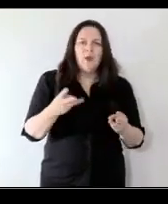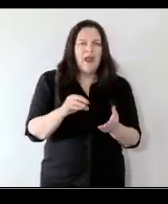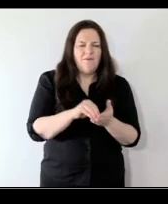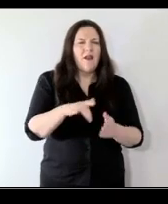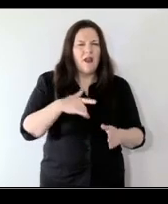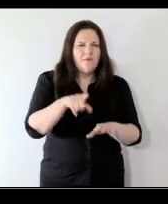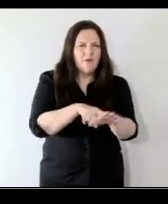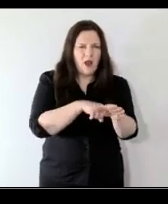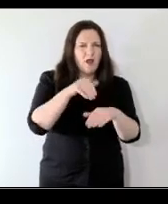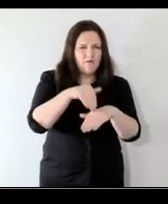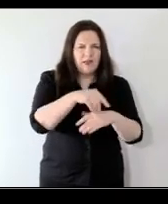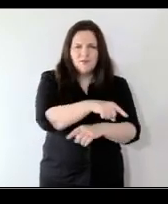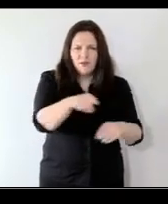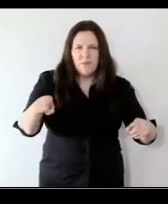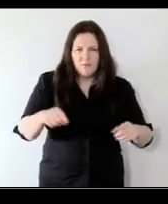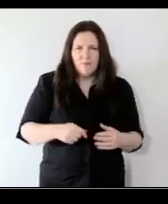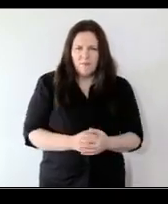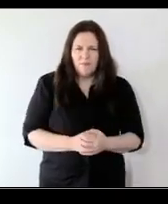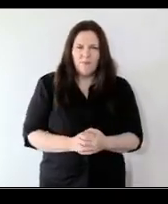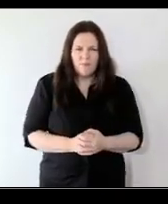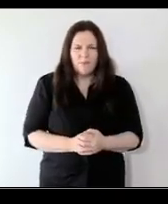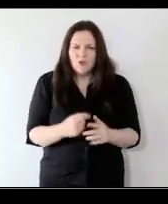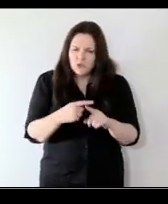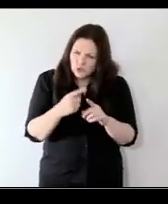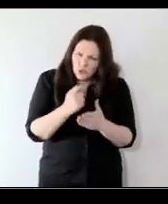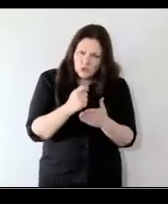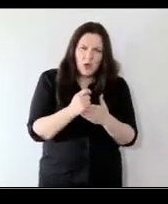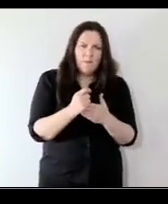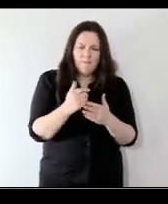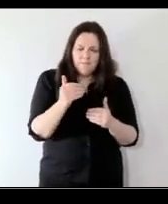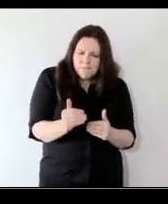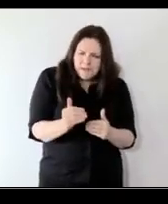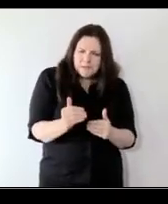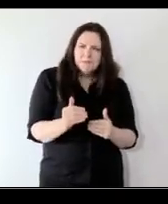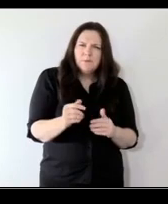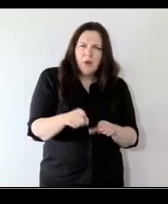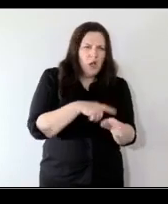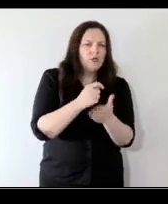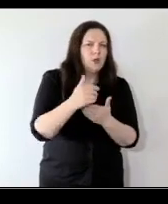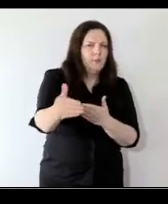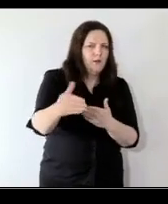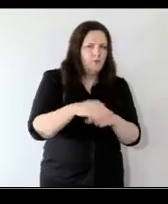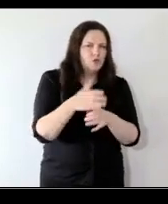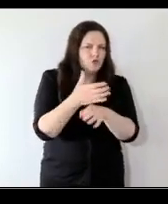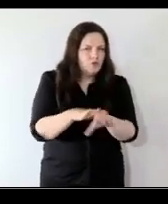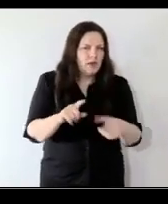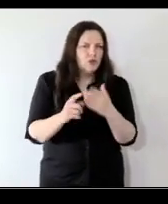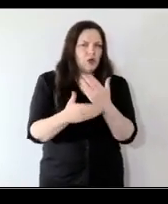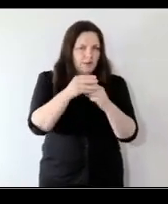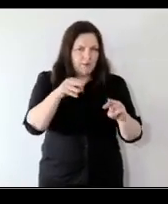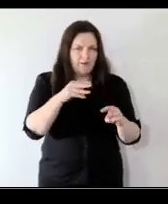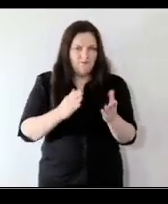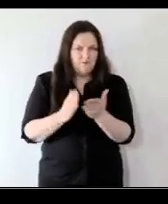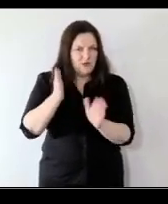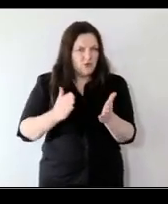effects for them short-term medium long-term effects for our children and young people of having